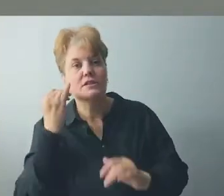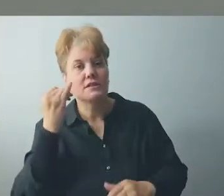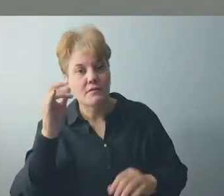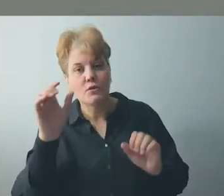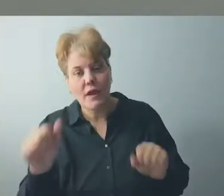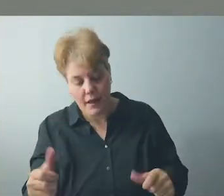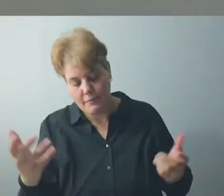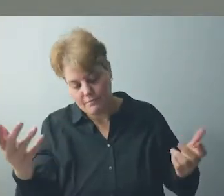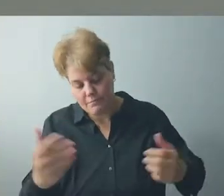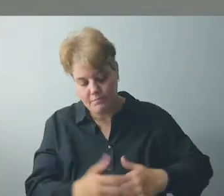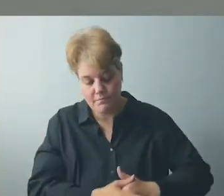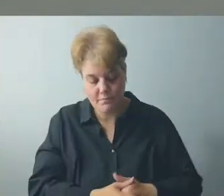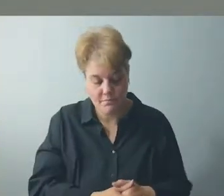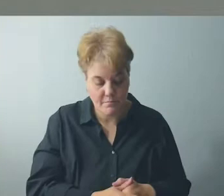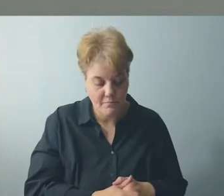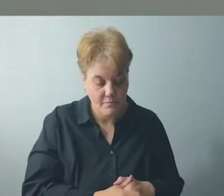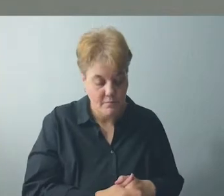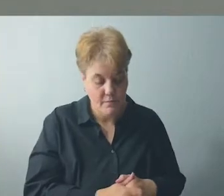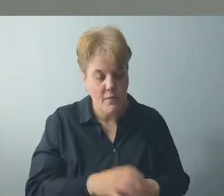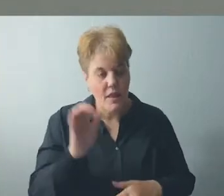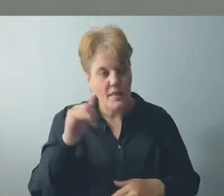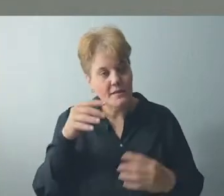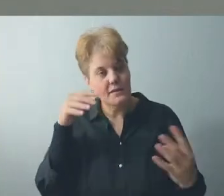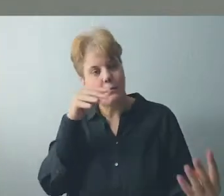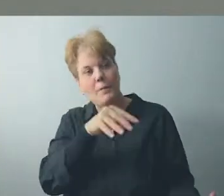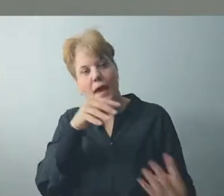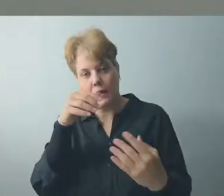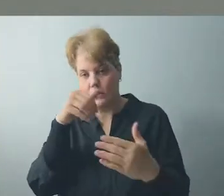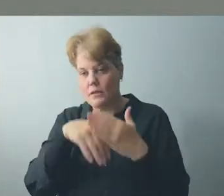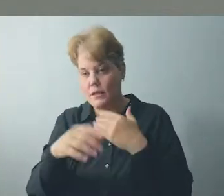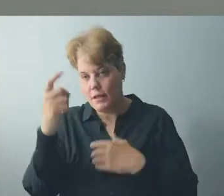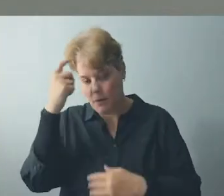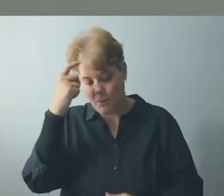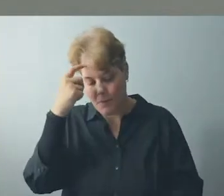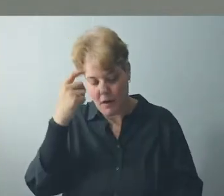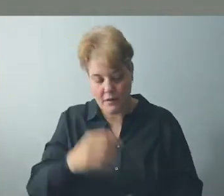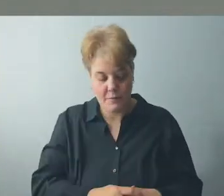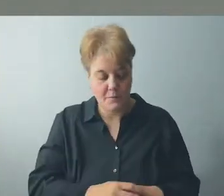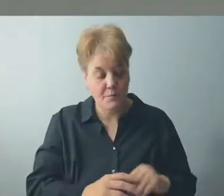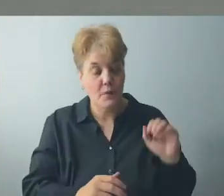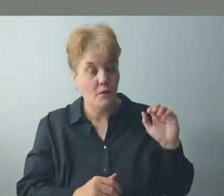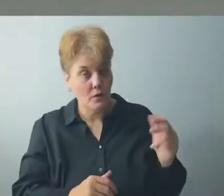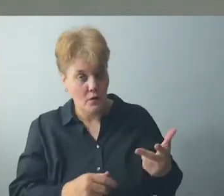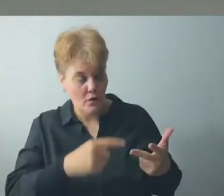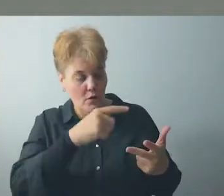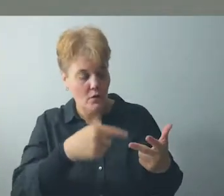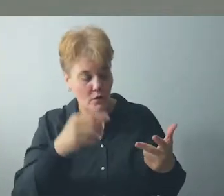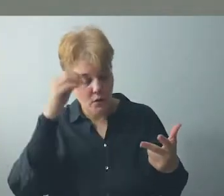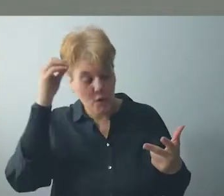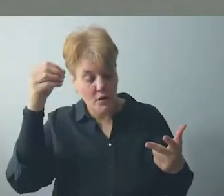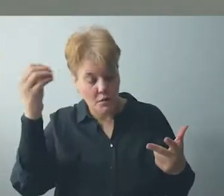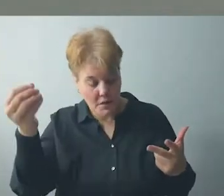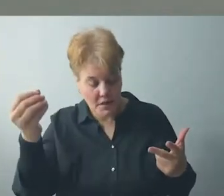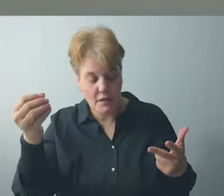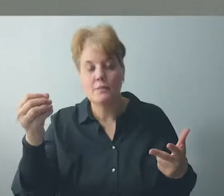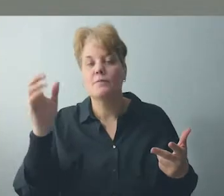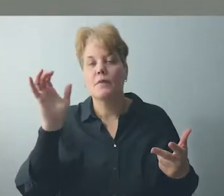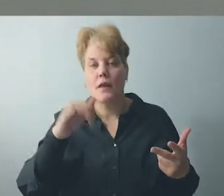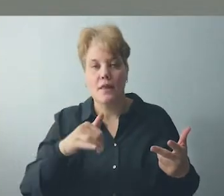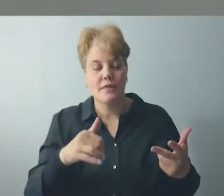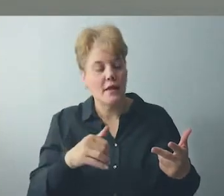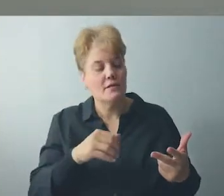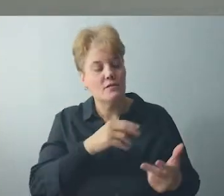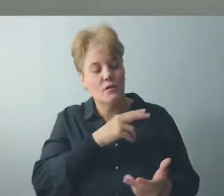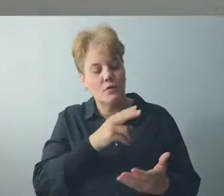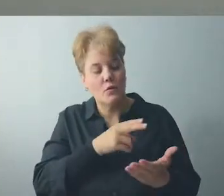as the battleground of our mind. The third voice that you can hear is the comforting voice of the